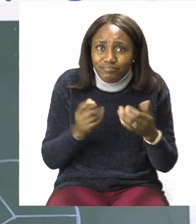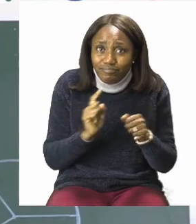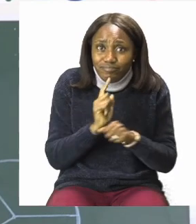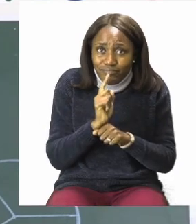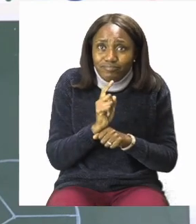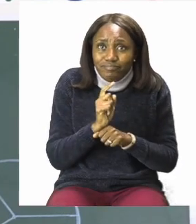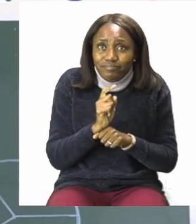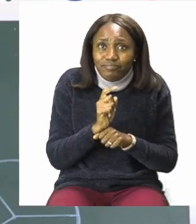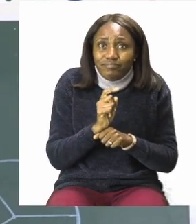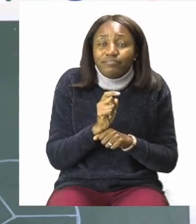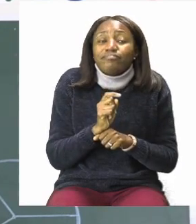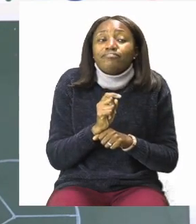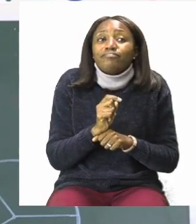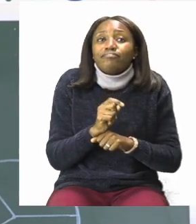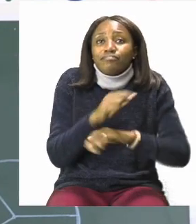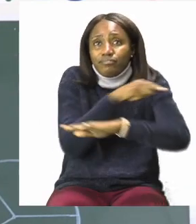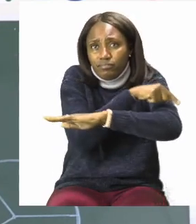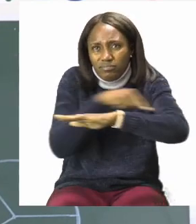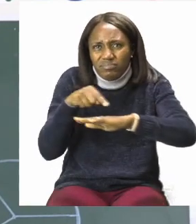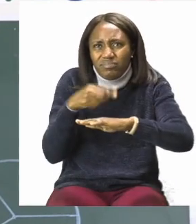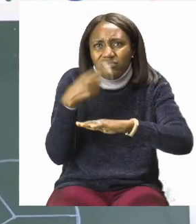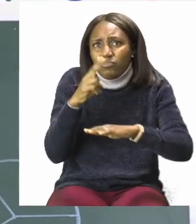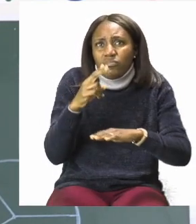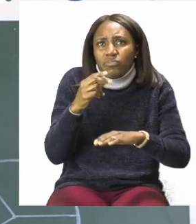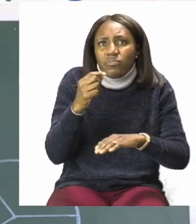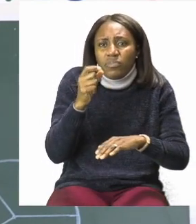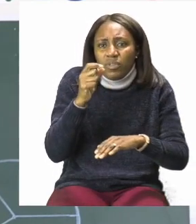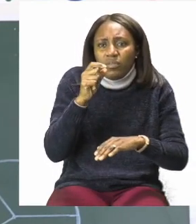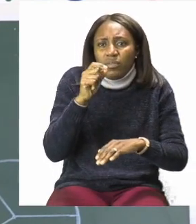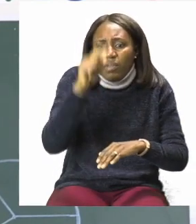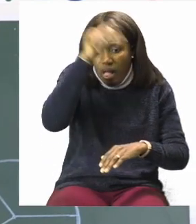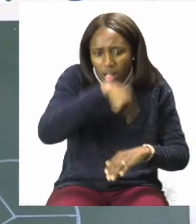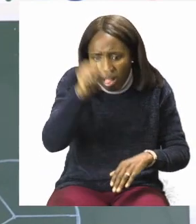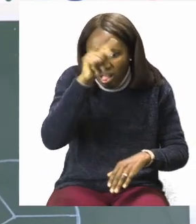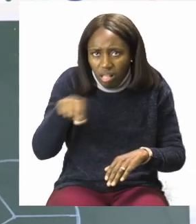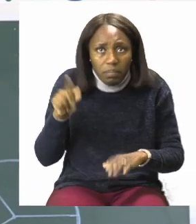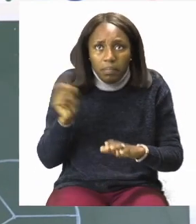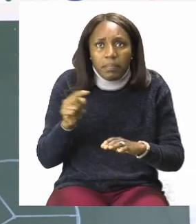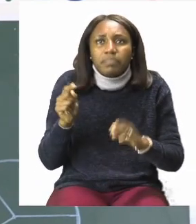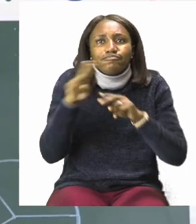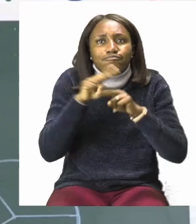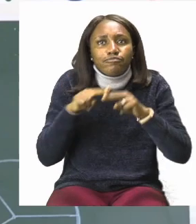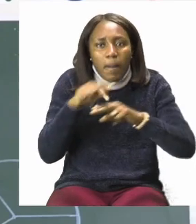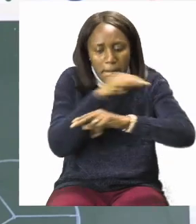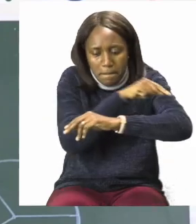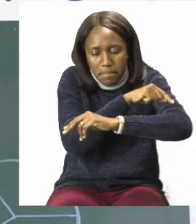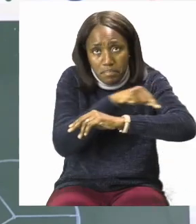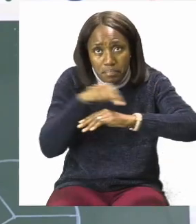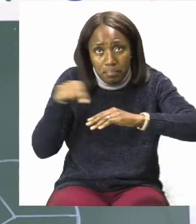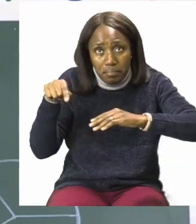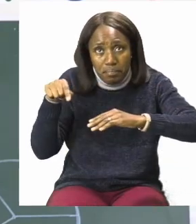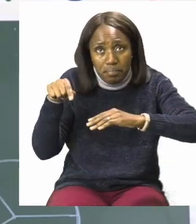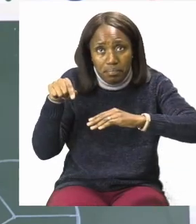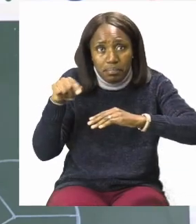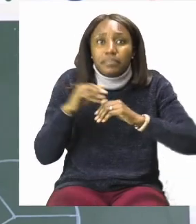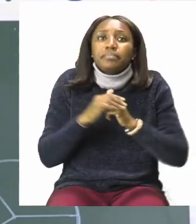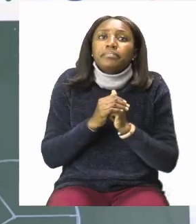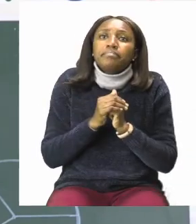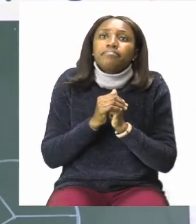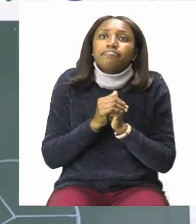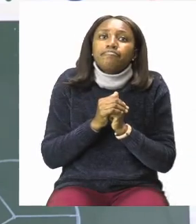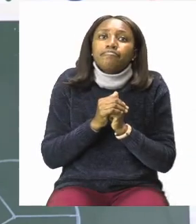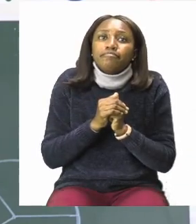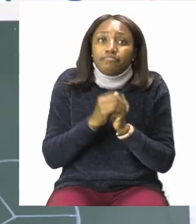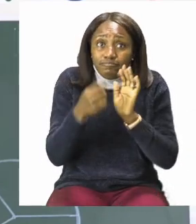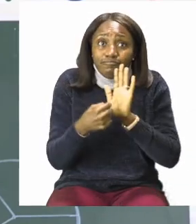is a ruler. Please do not do this without one. We need a ruler. So I'm going to put my ruler